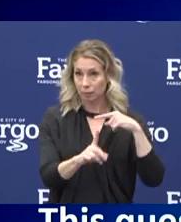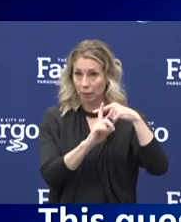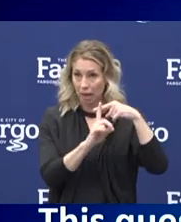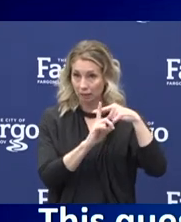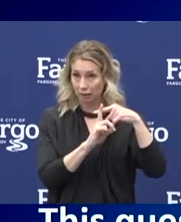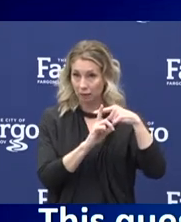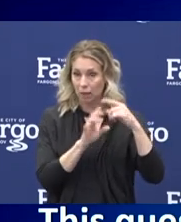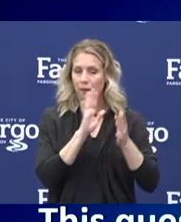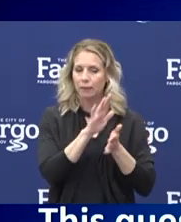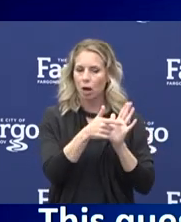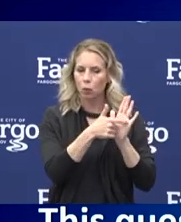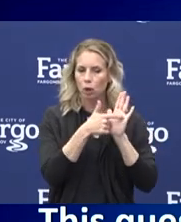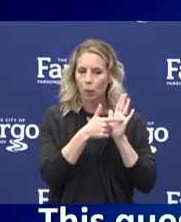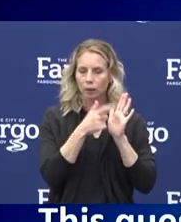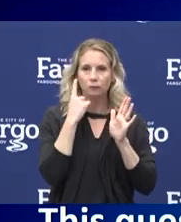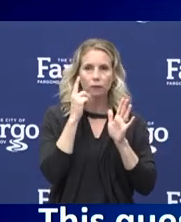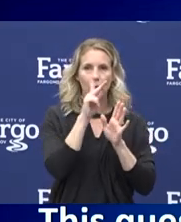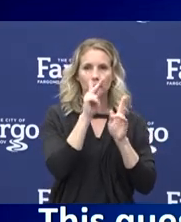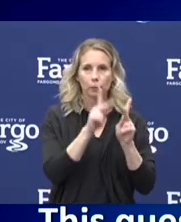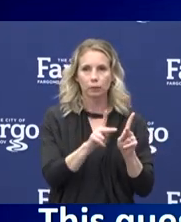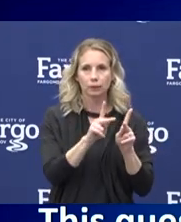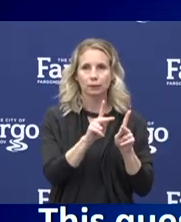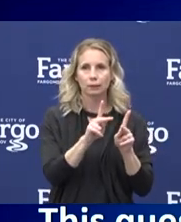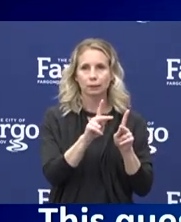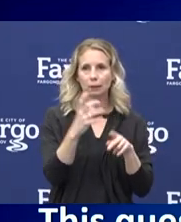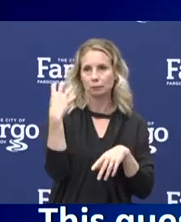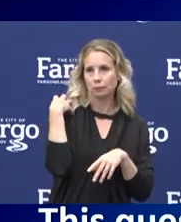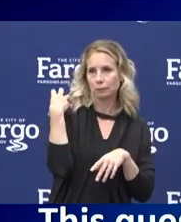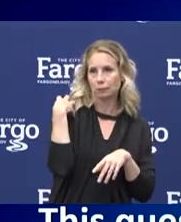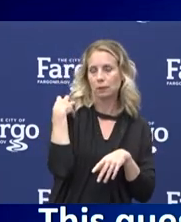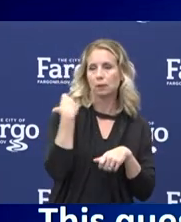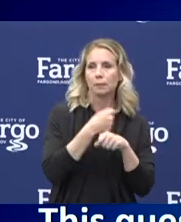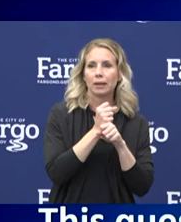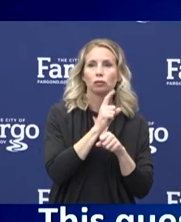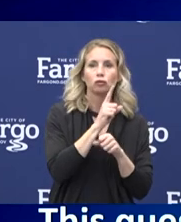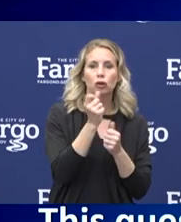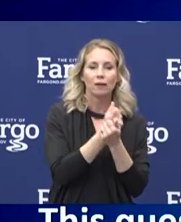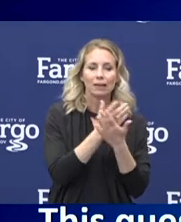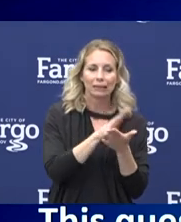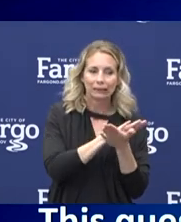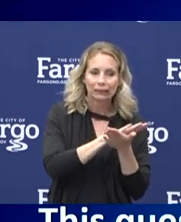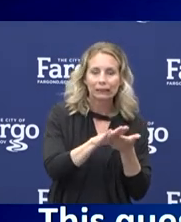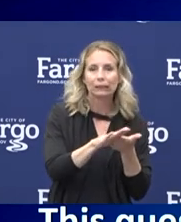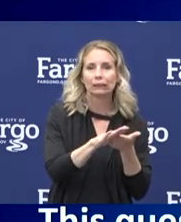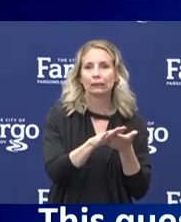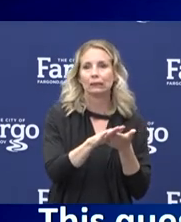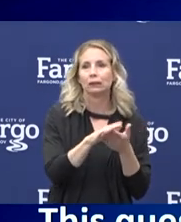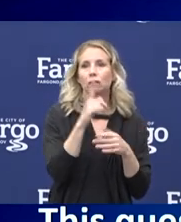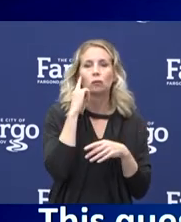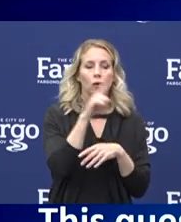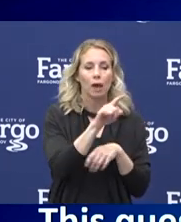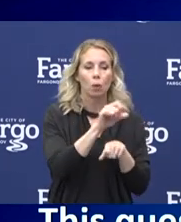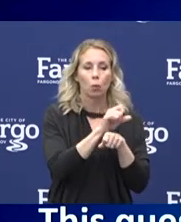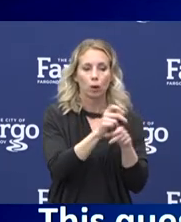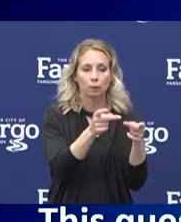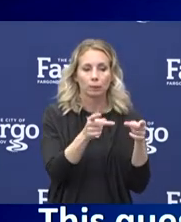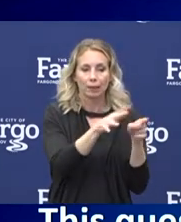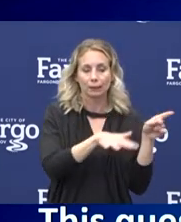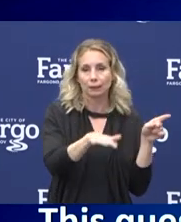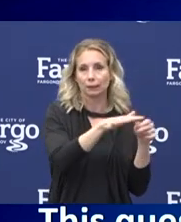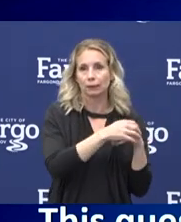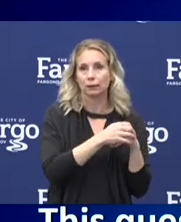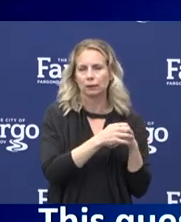that person's employer to ensure proper disinfection and cleaning of the individual's workplace? Are there state-mandated cleaning